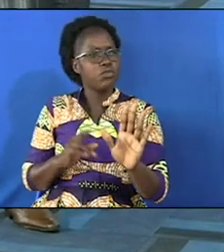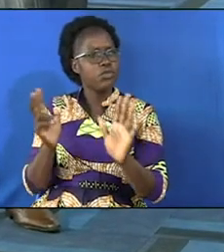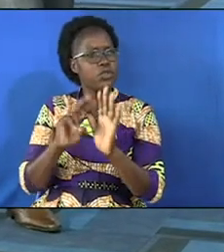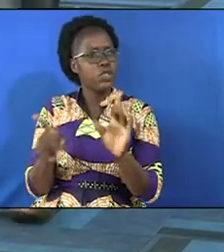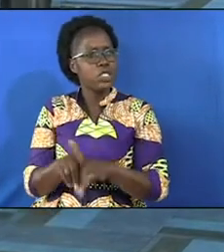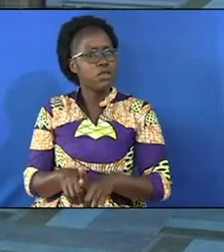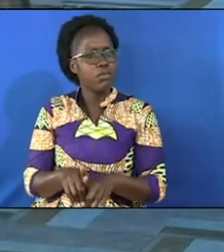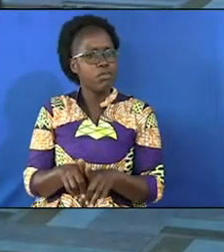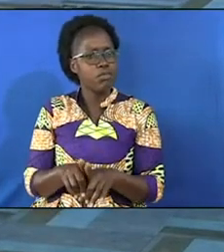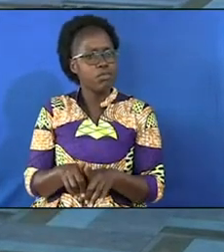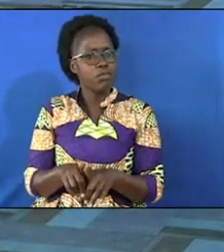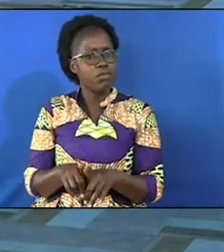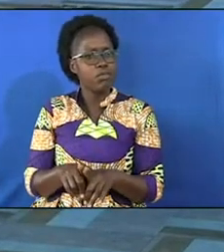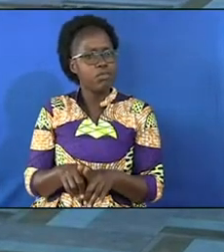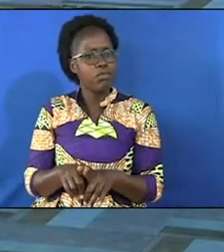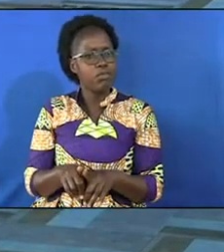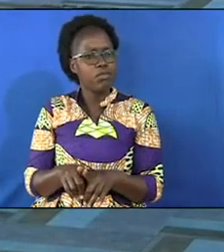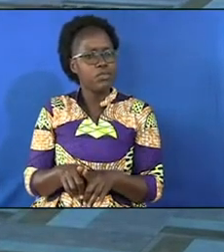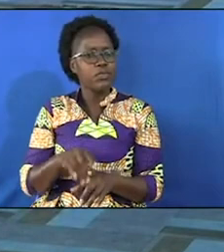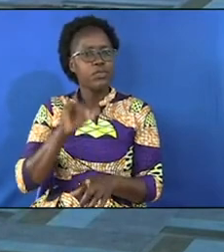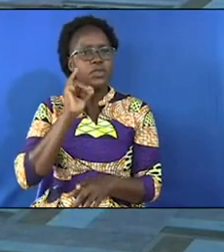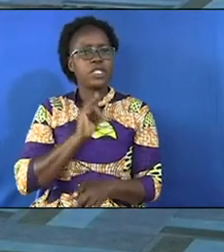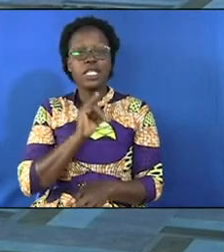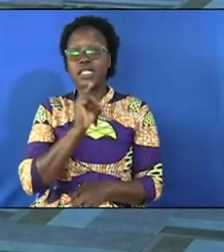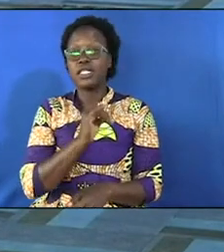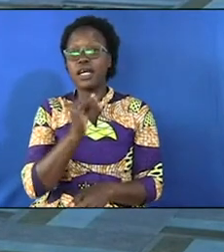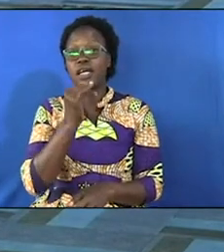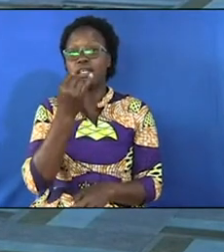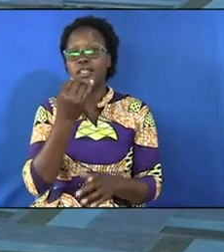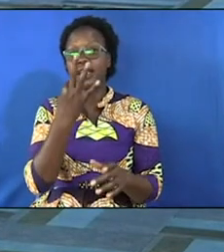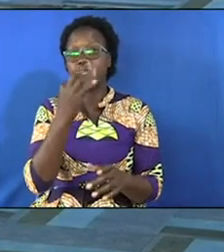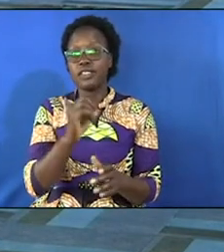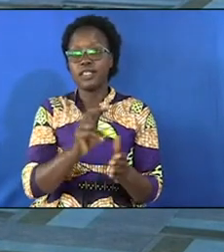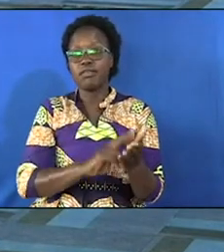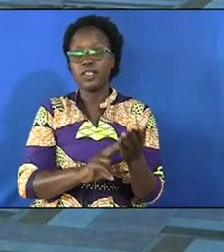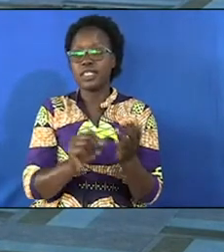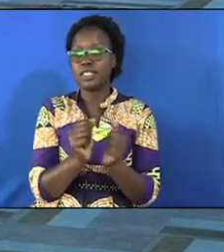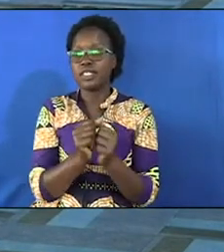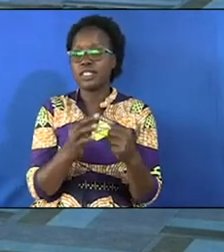I mean Isaiah 30 verses 18